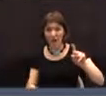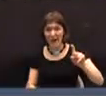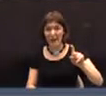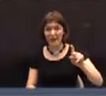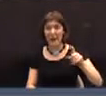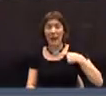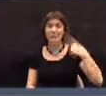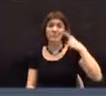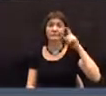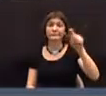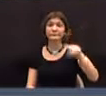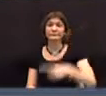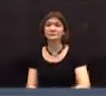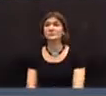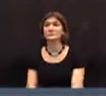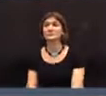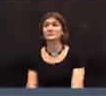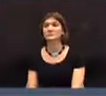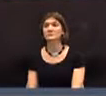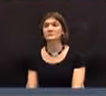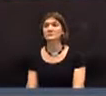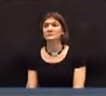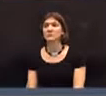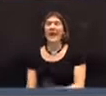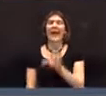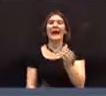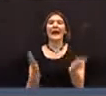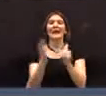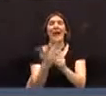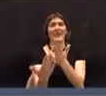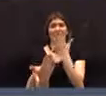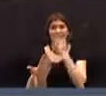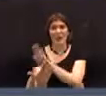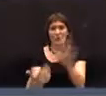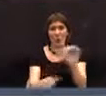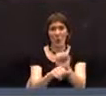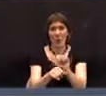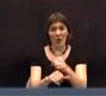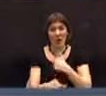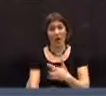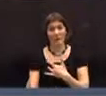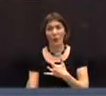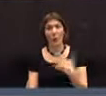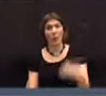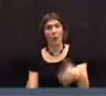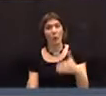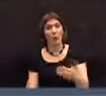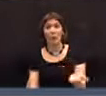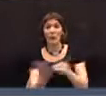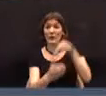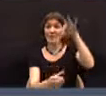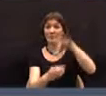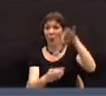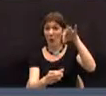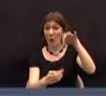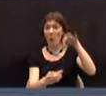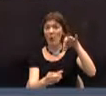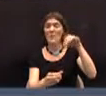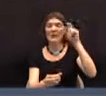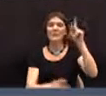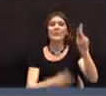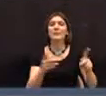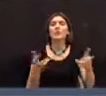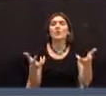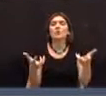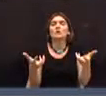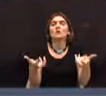explored is my question. And I would just like to appreciate the work that's been done. I think this re-vote was largely a vote against